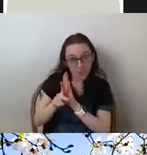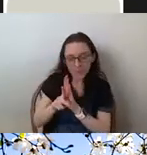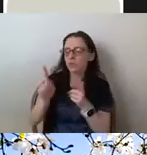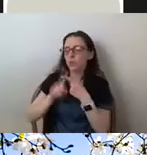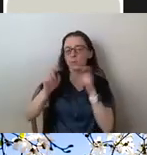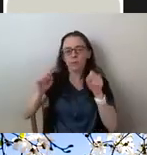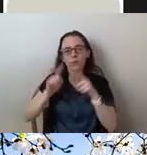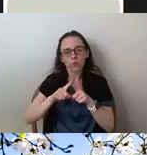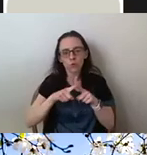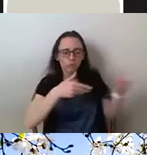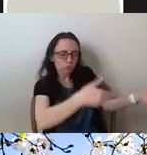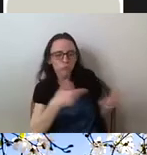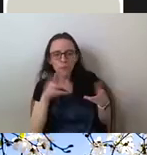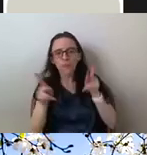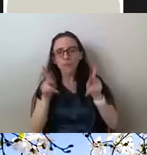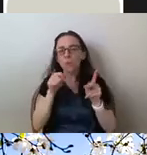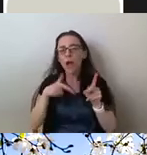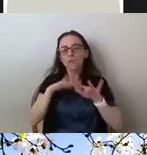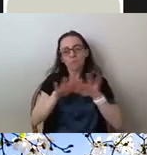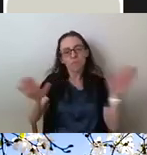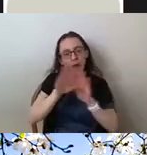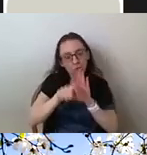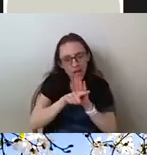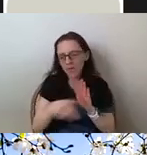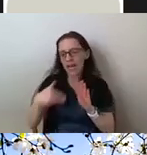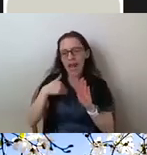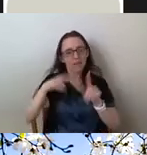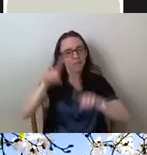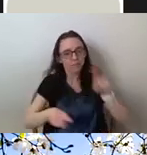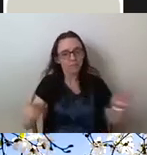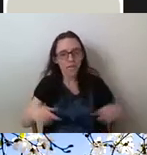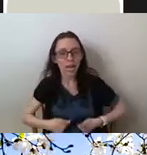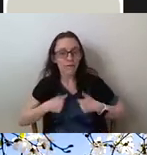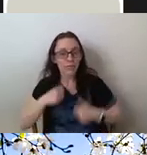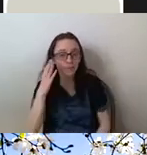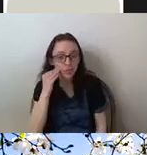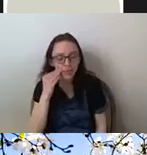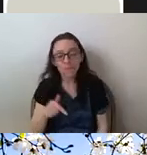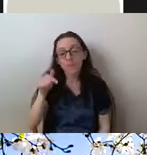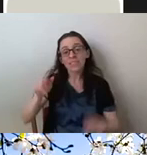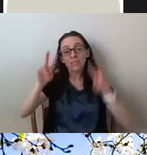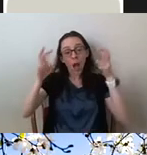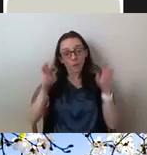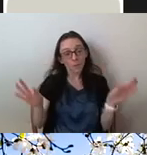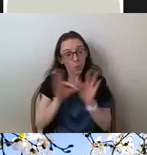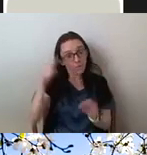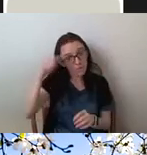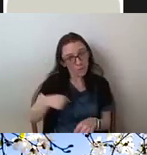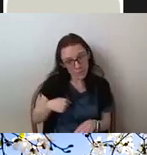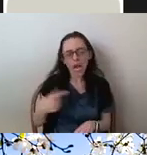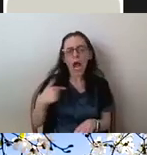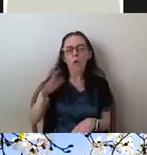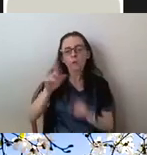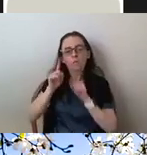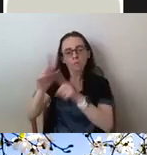diverse backgrounds and life experiences. And this topic is of special importance to me as I will go on to pursue my graduate level